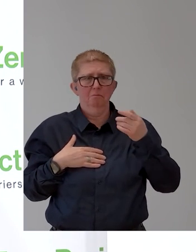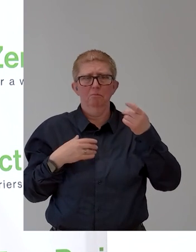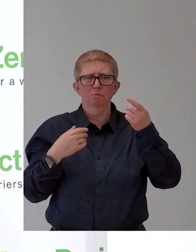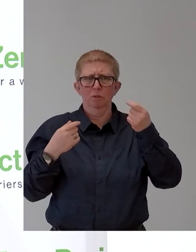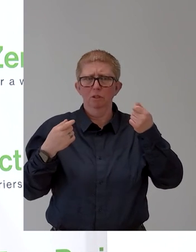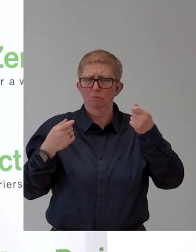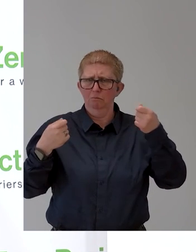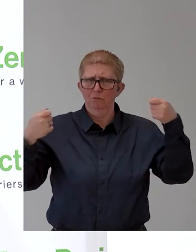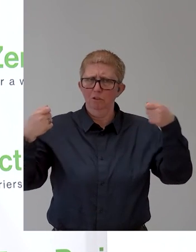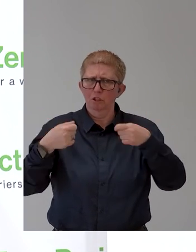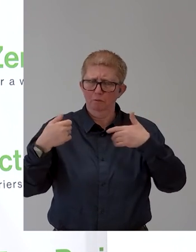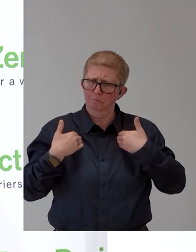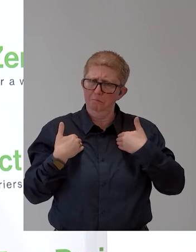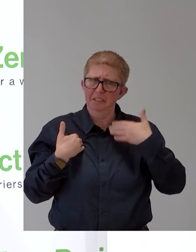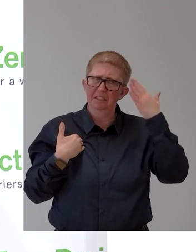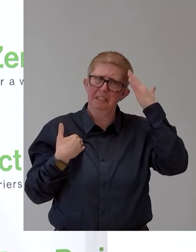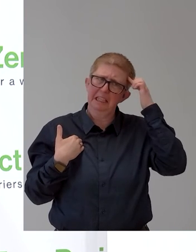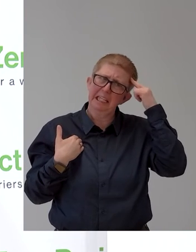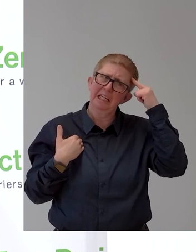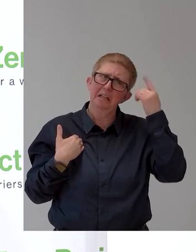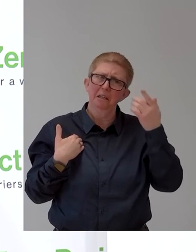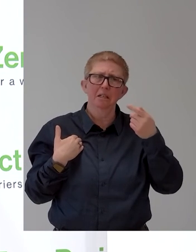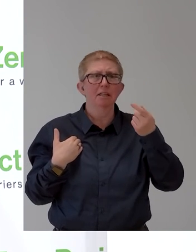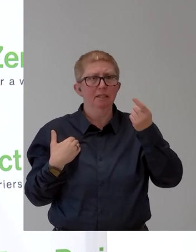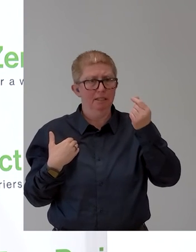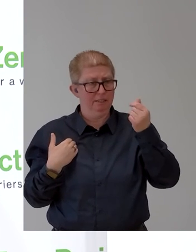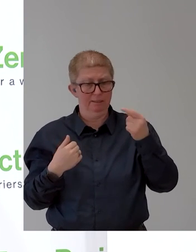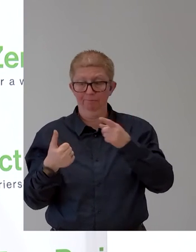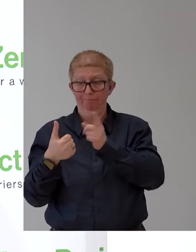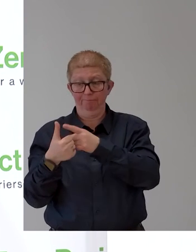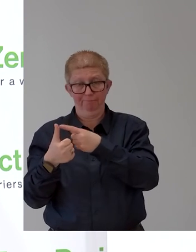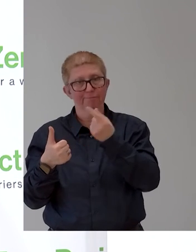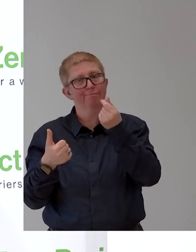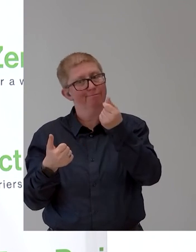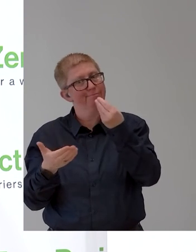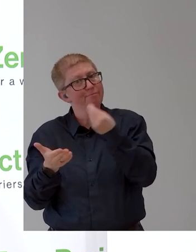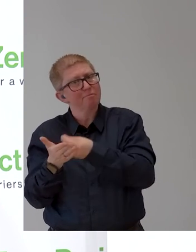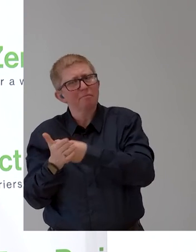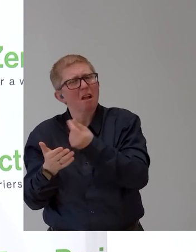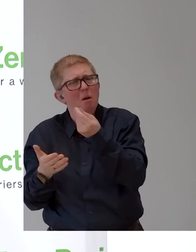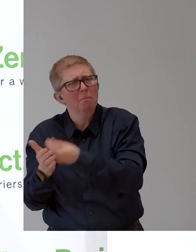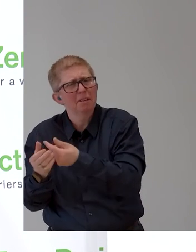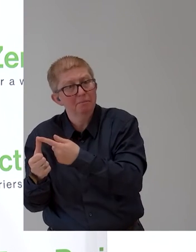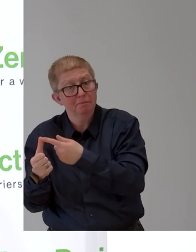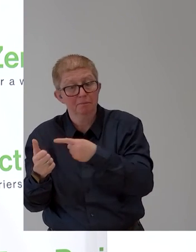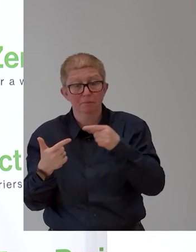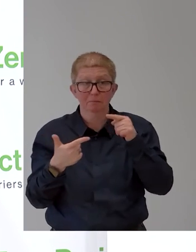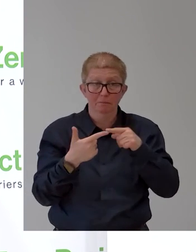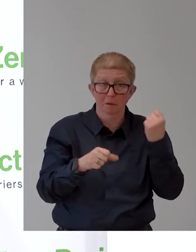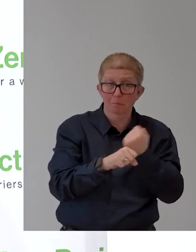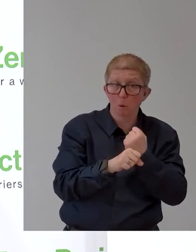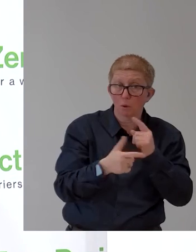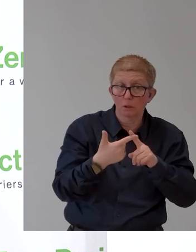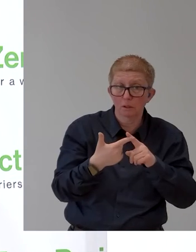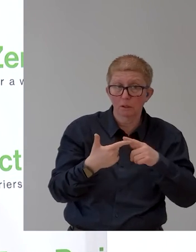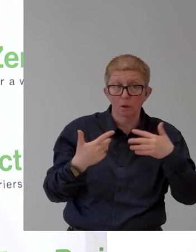apart from the costs, it is a very tangible device.